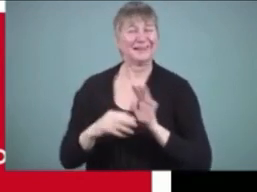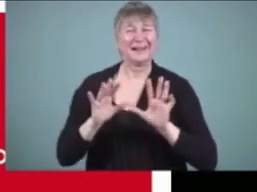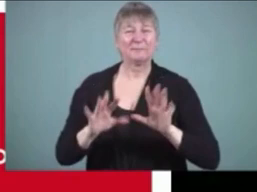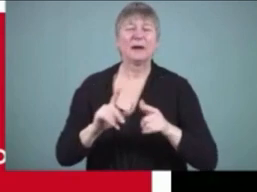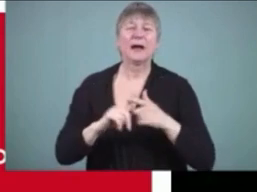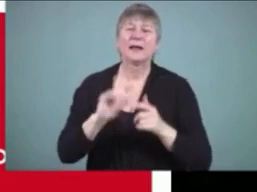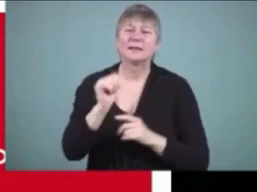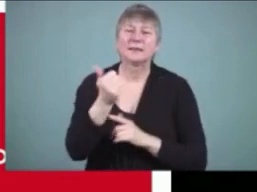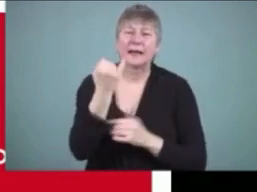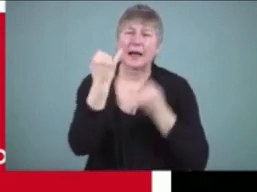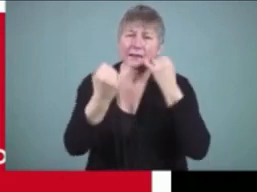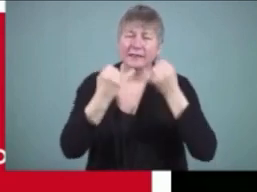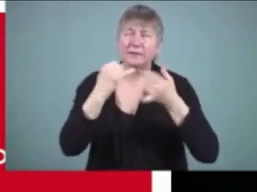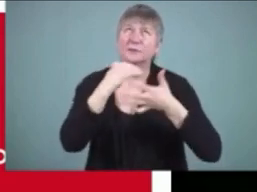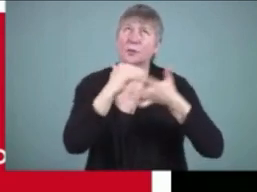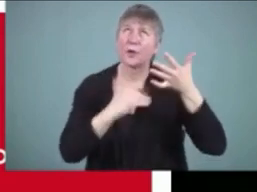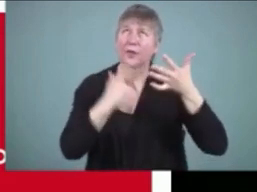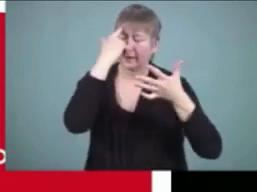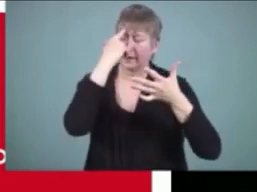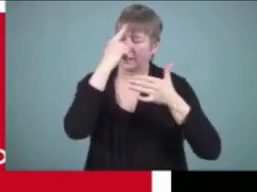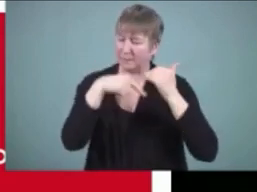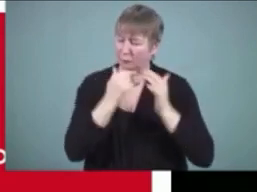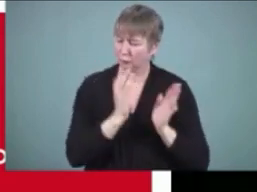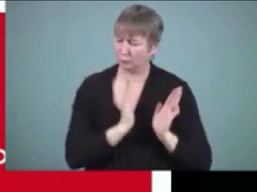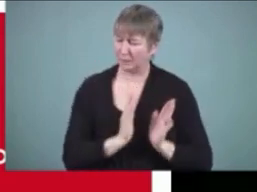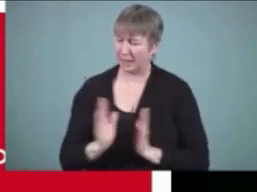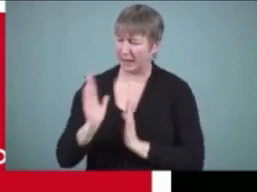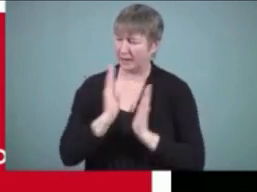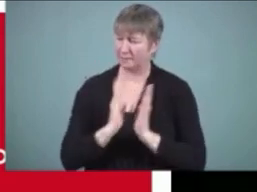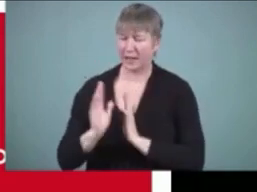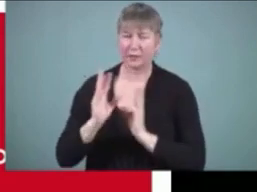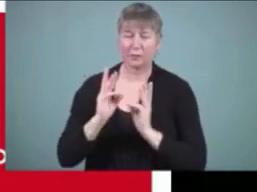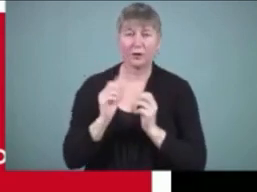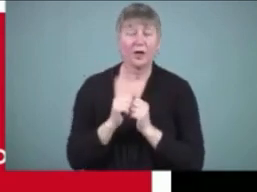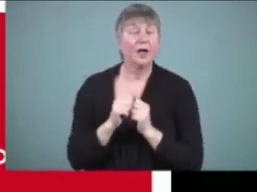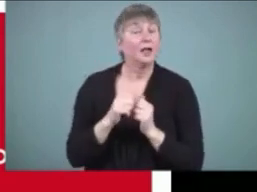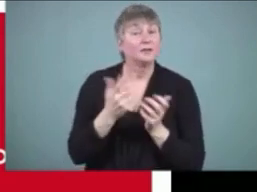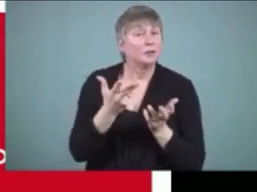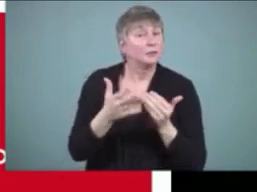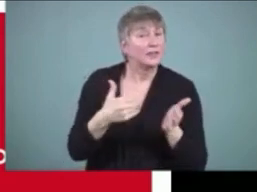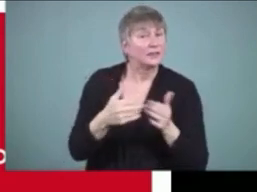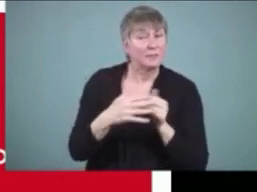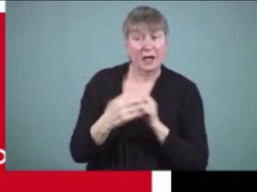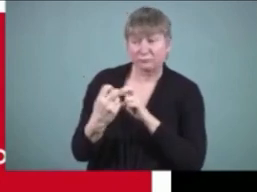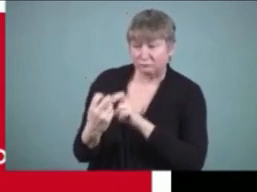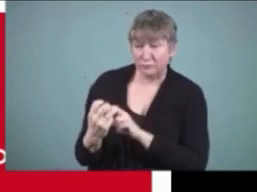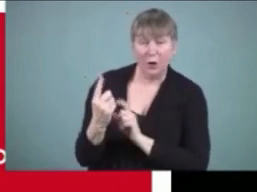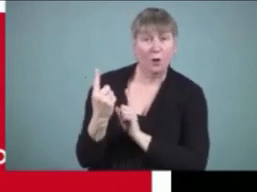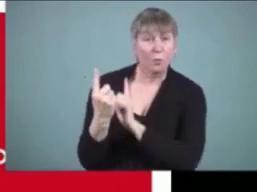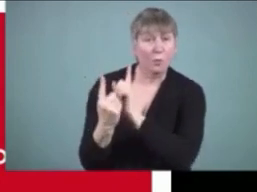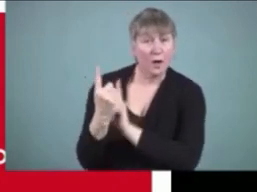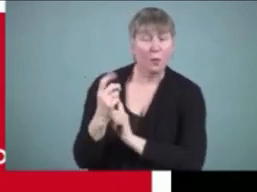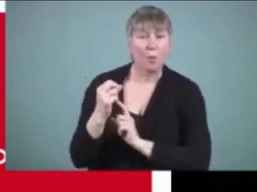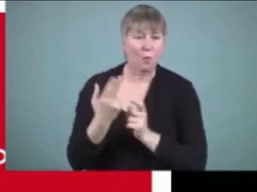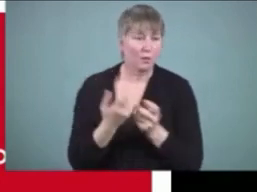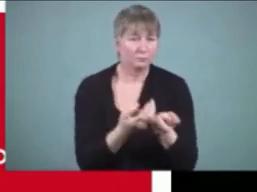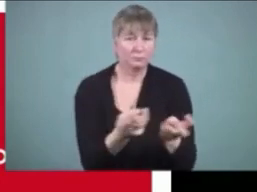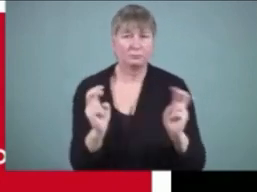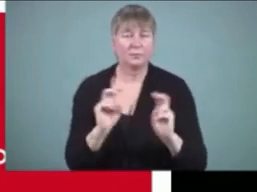think about when you're implementing writers' workshop, whether or not it's within an individual situation or a classroom.